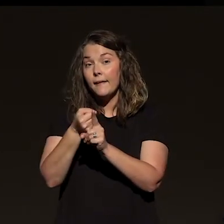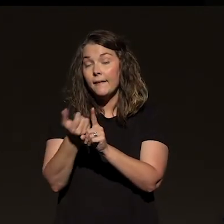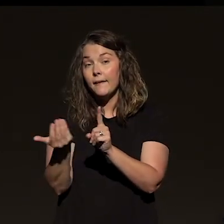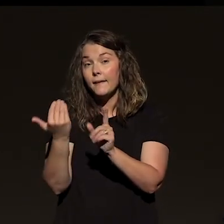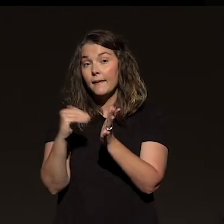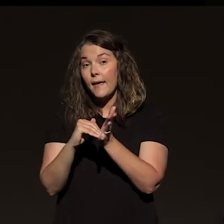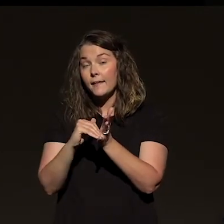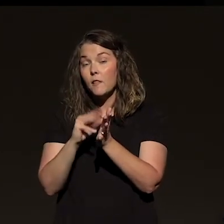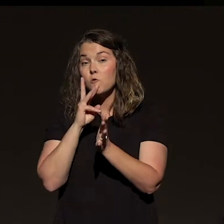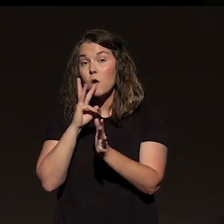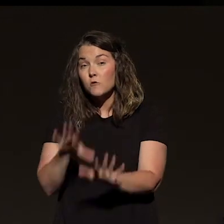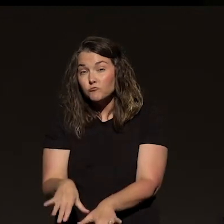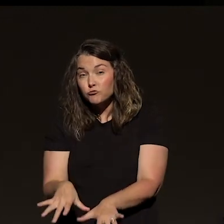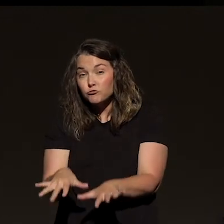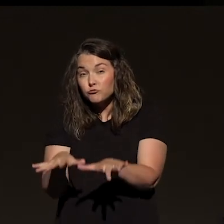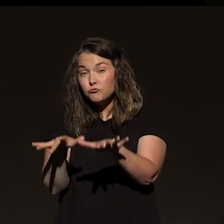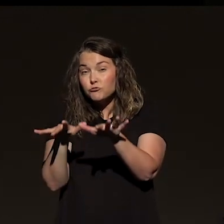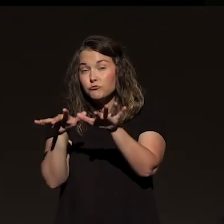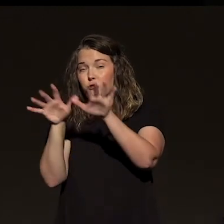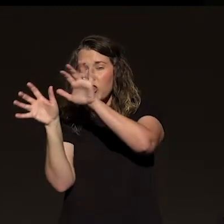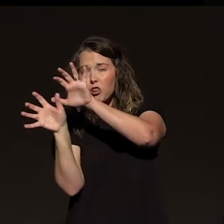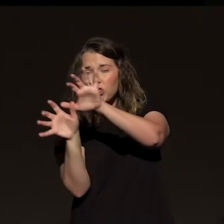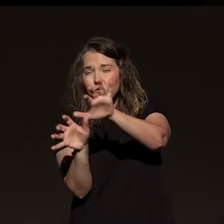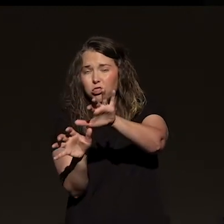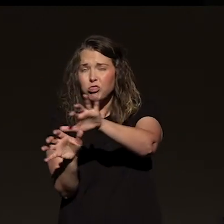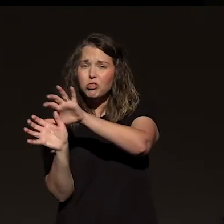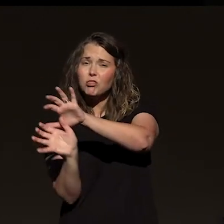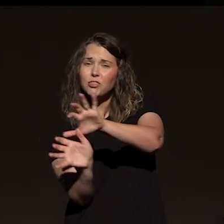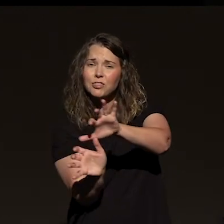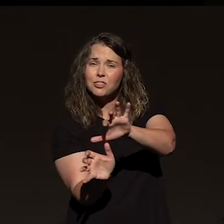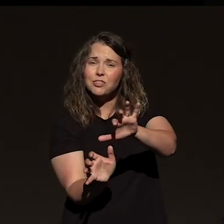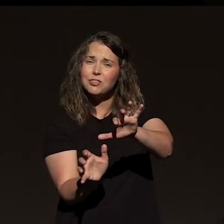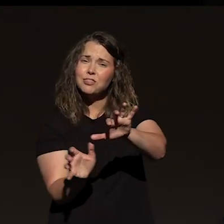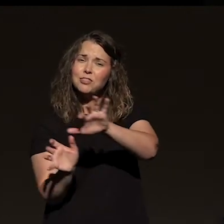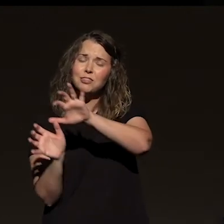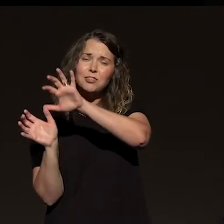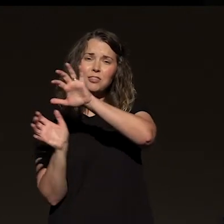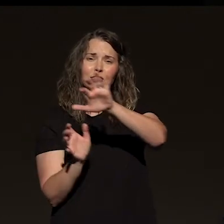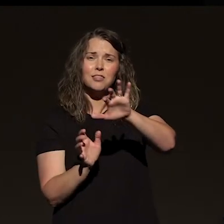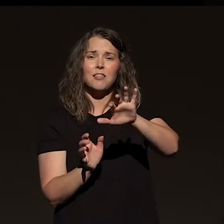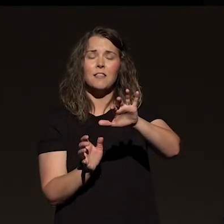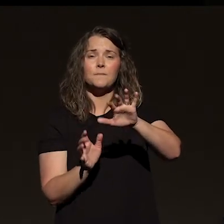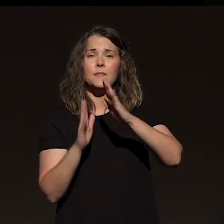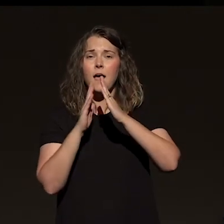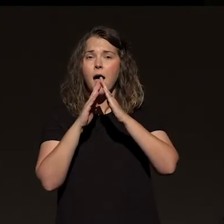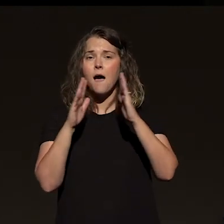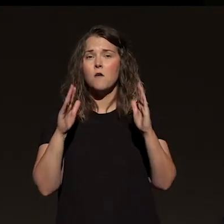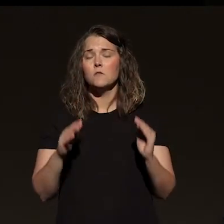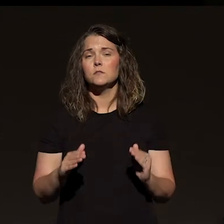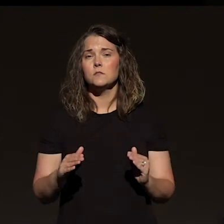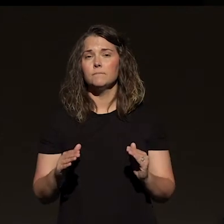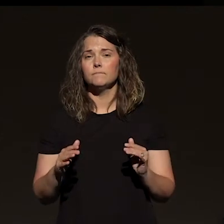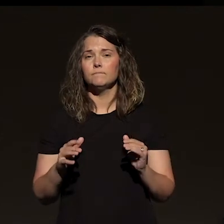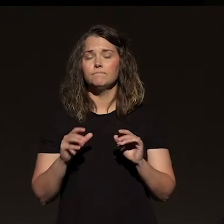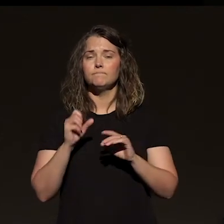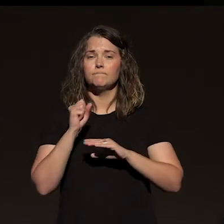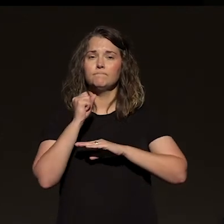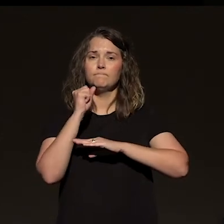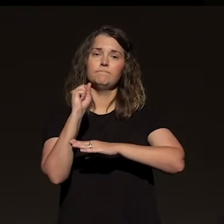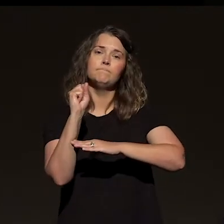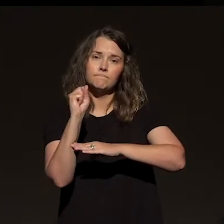rose and the winds slammed against that house, it stood